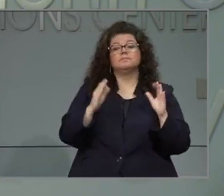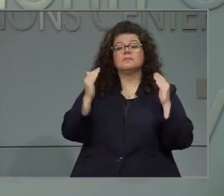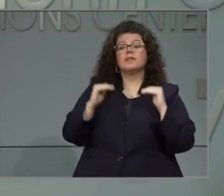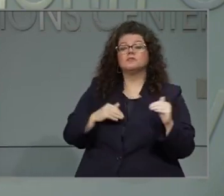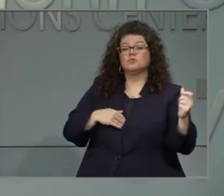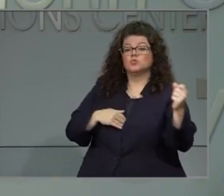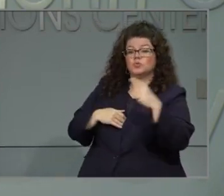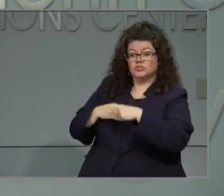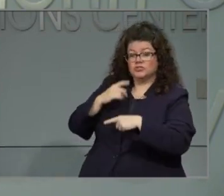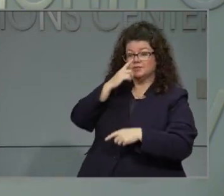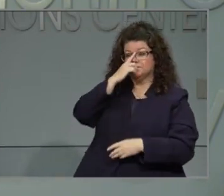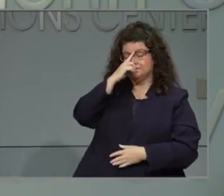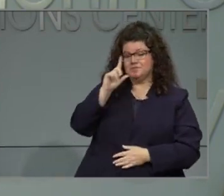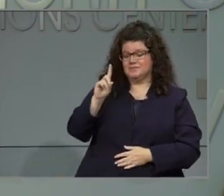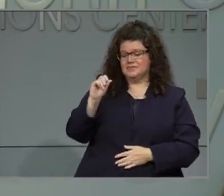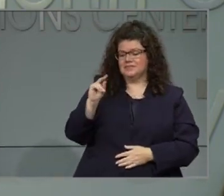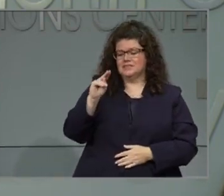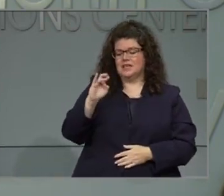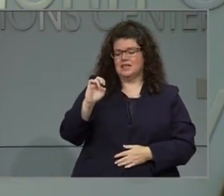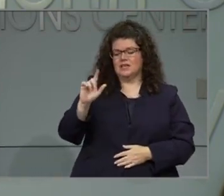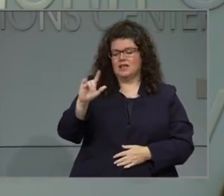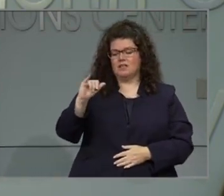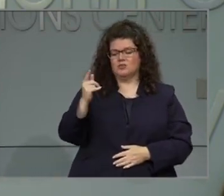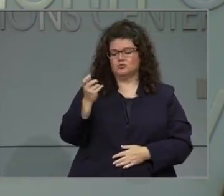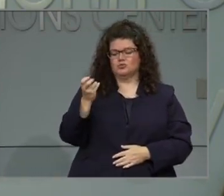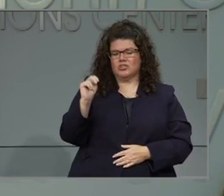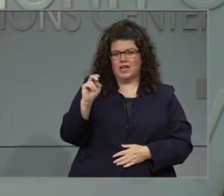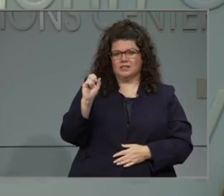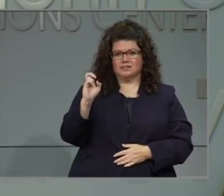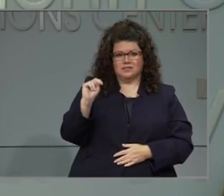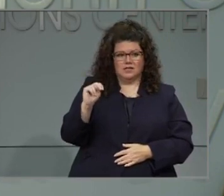Our next question is from Danielle Jackson with WGHP.